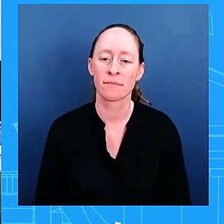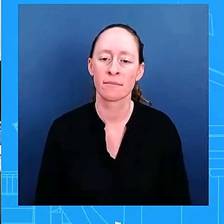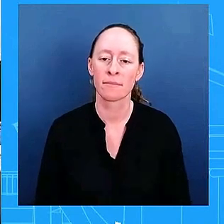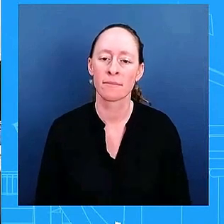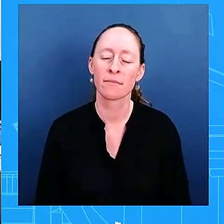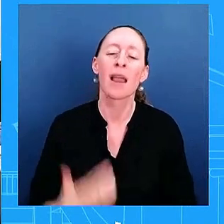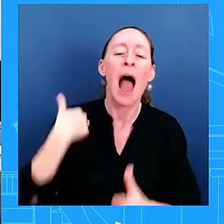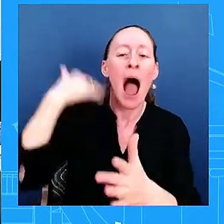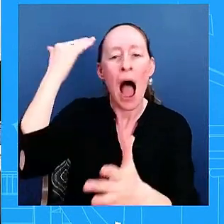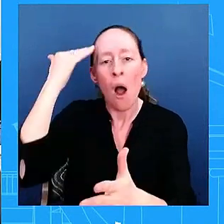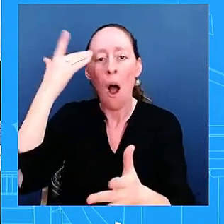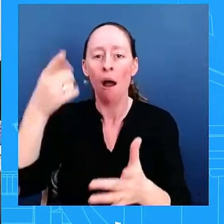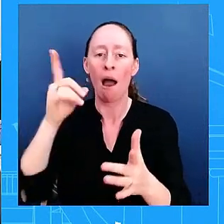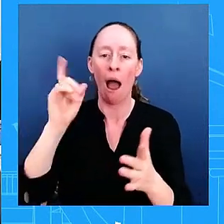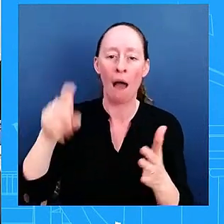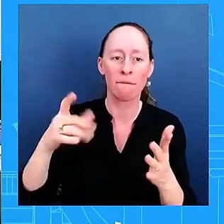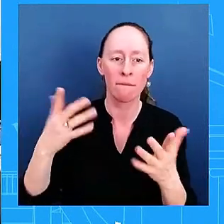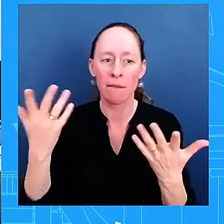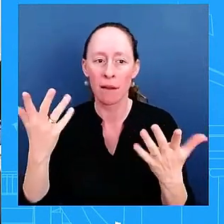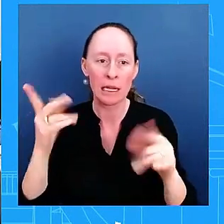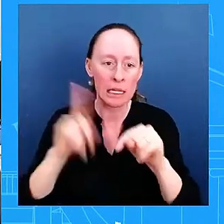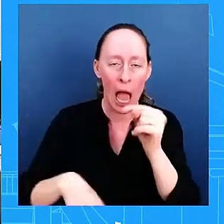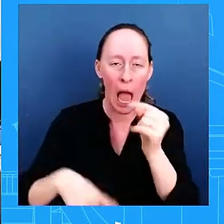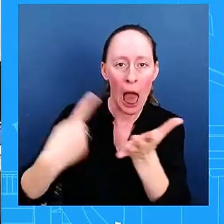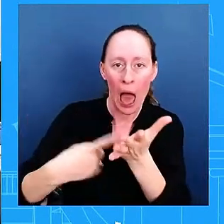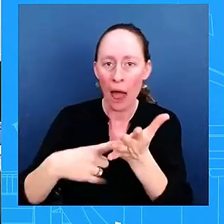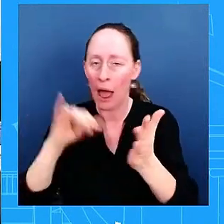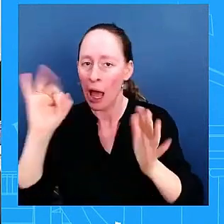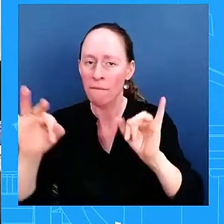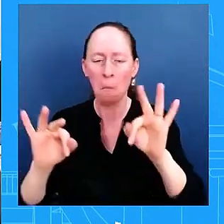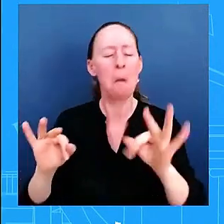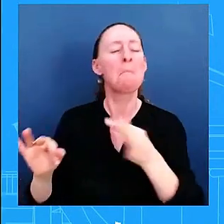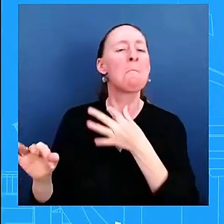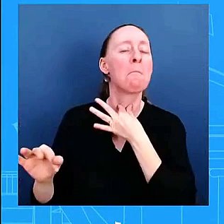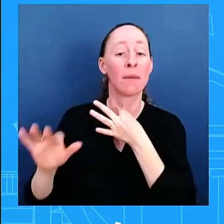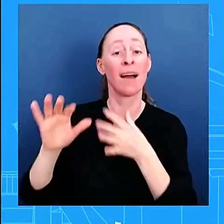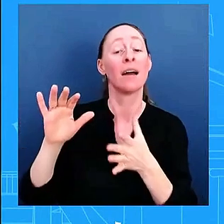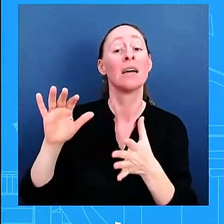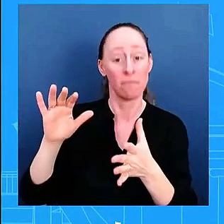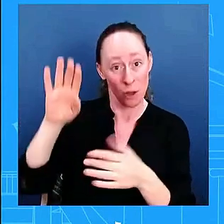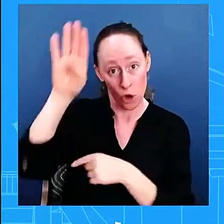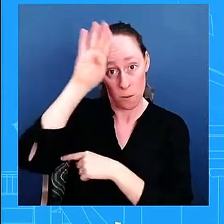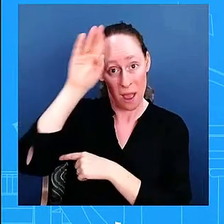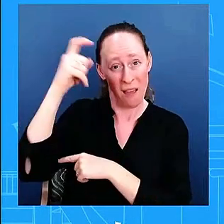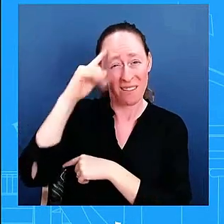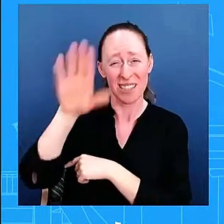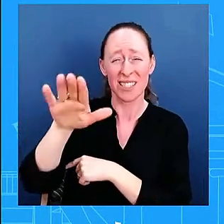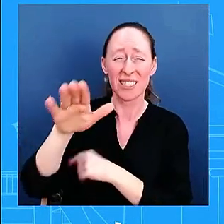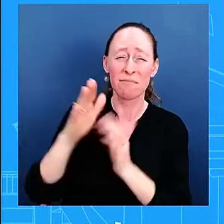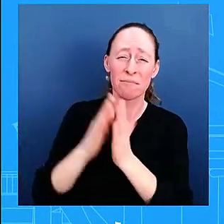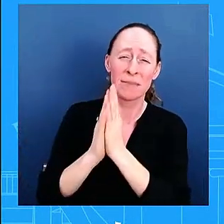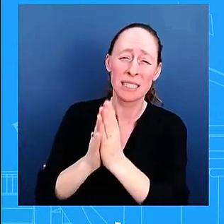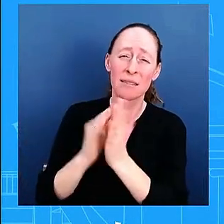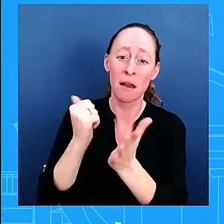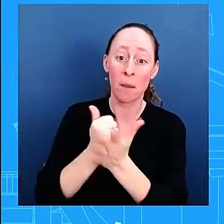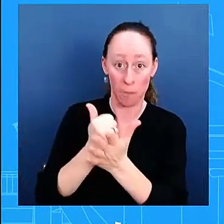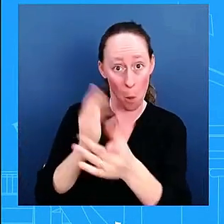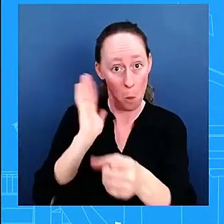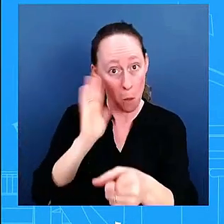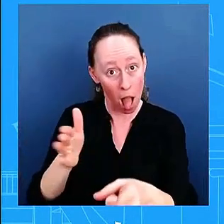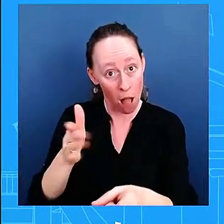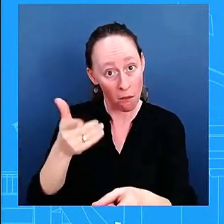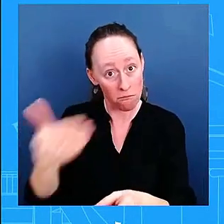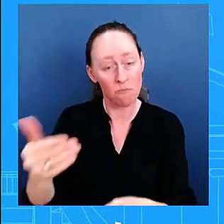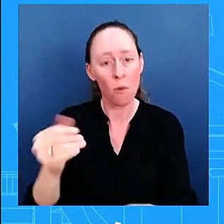to request assistance would the biden harris administration be willing to provide it so we're going to if that were to happen we certainly would